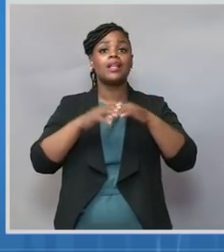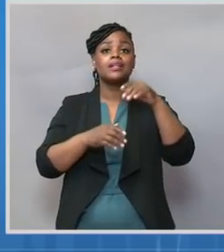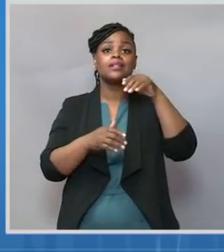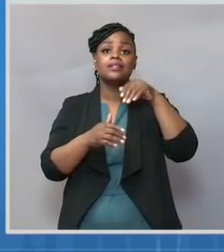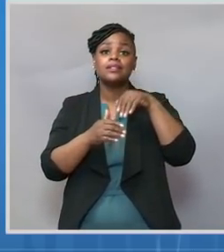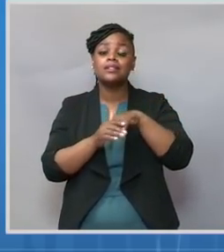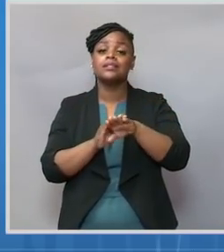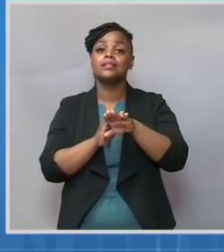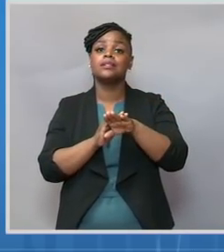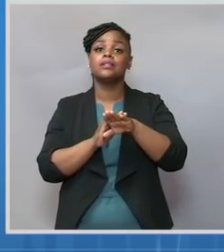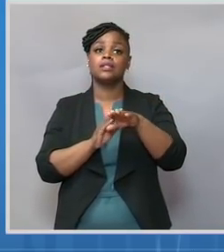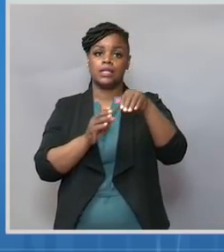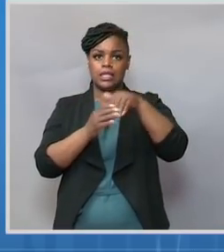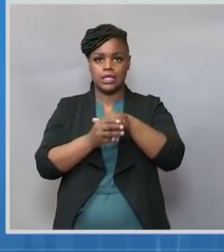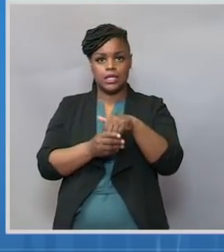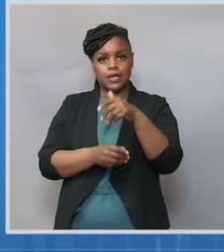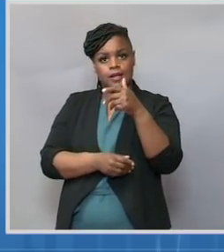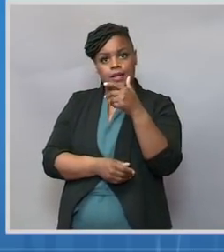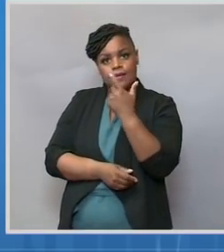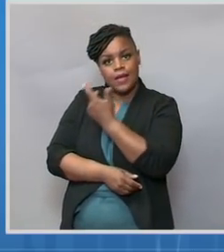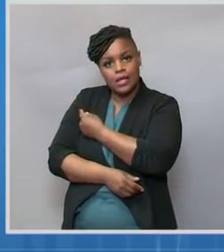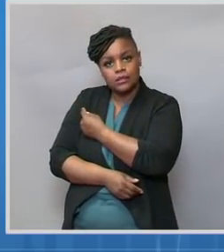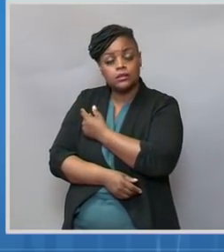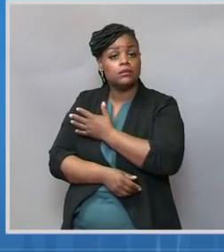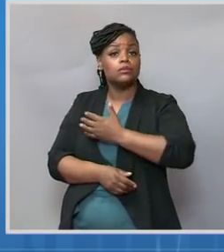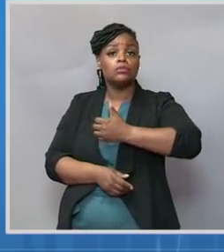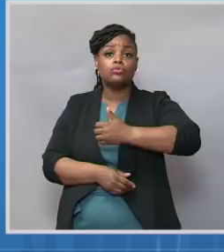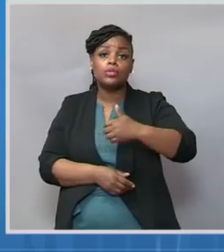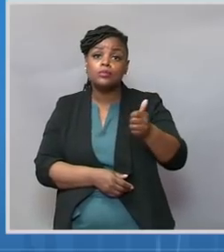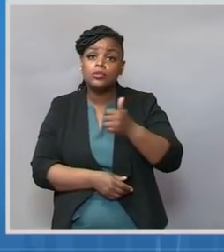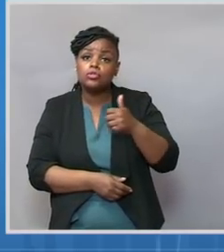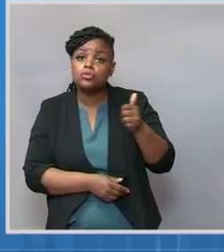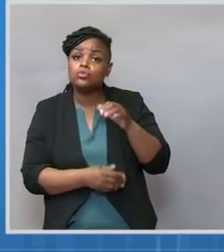providing transportation options for those who need them.